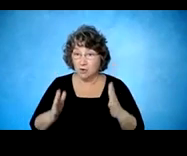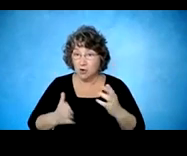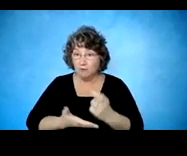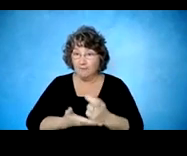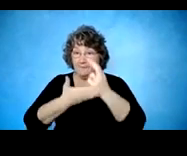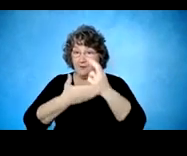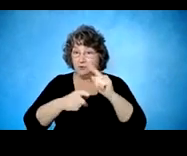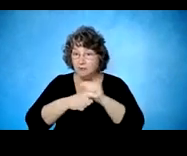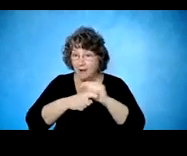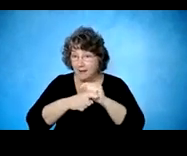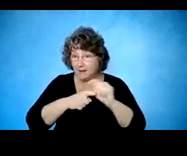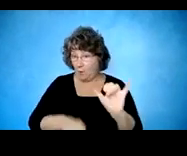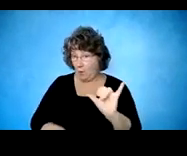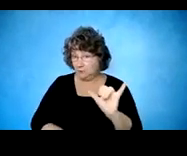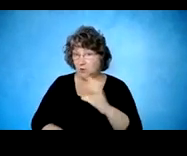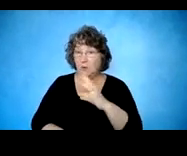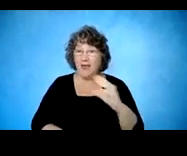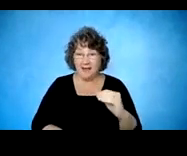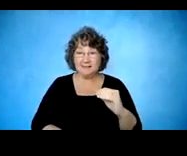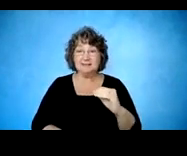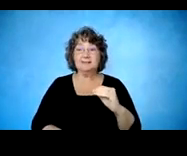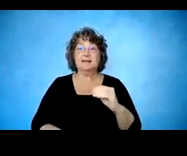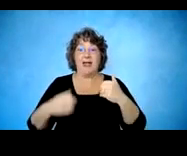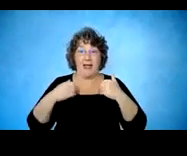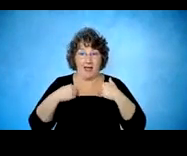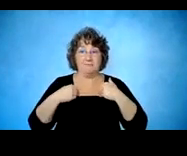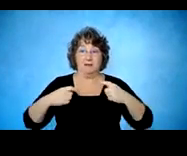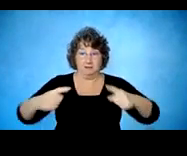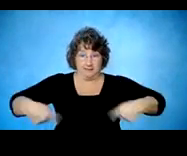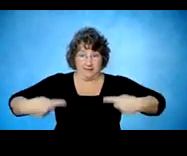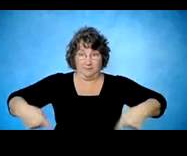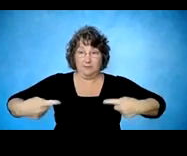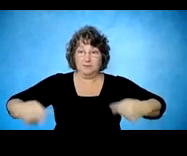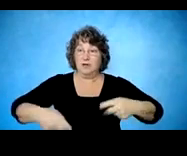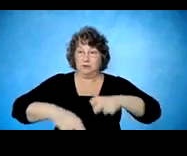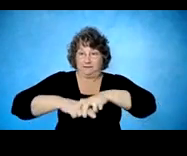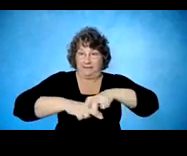dedicated wheelchair seating and positioning team. Next slide.